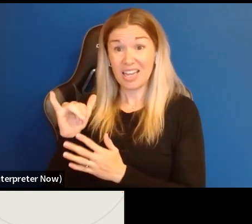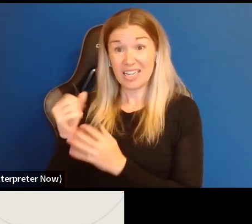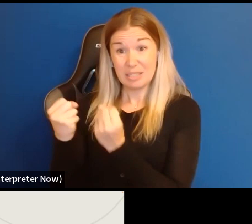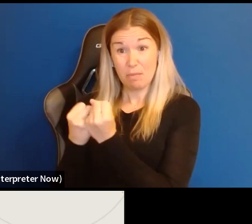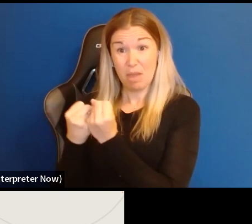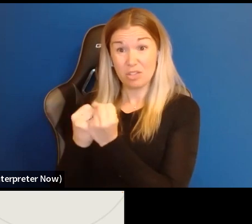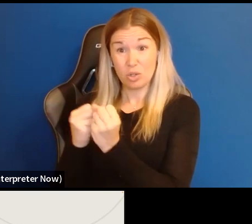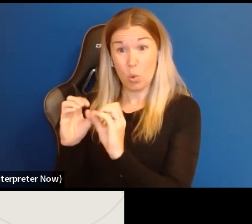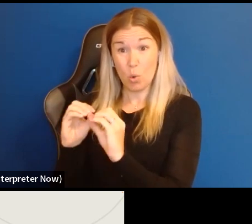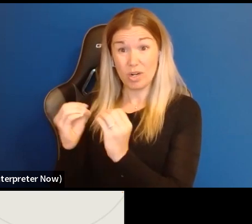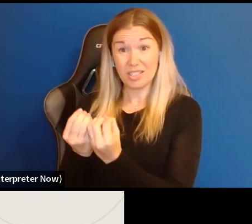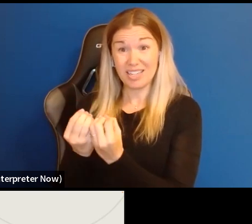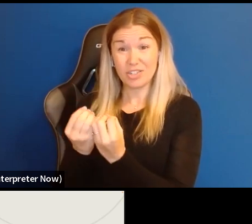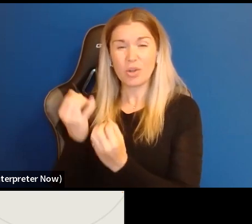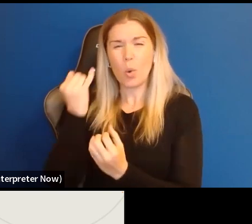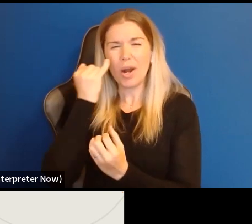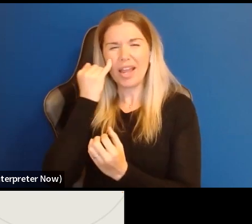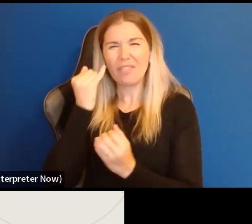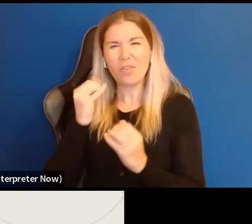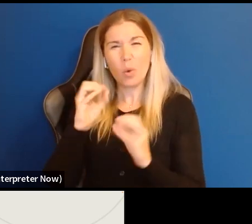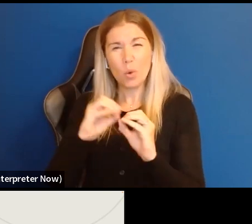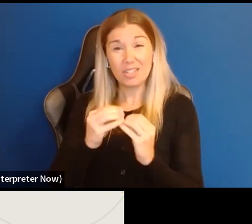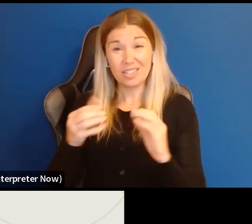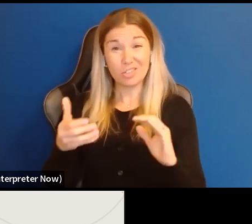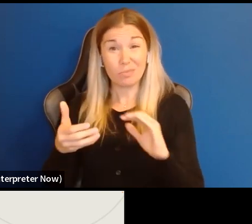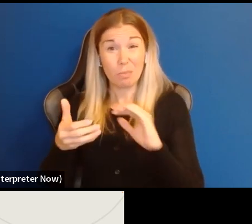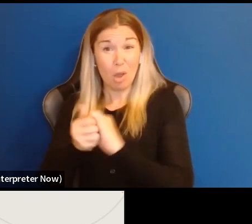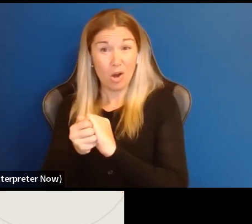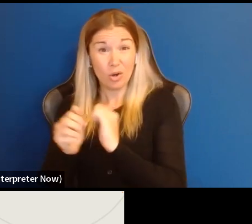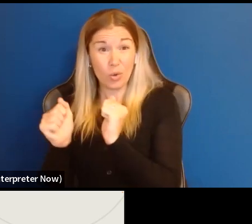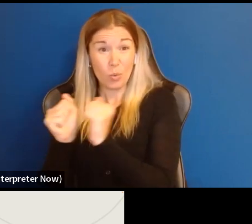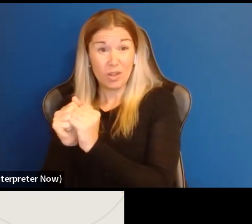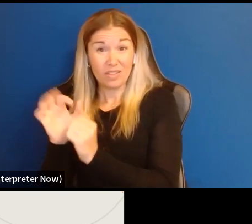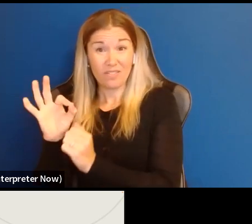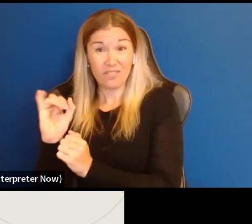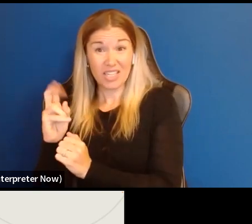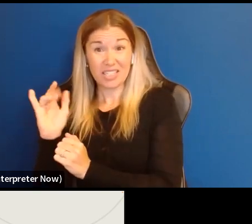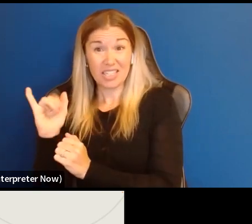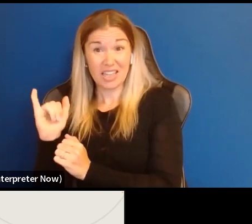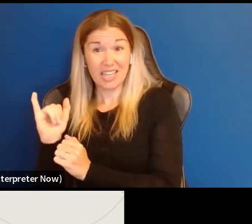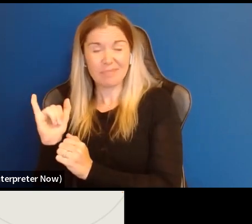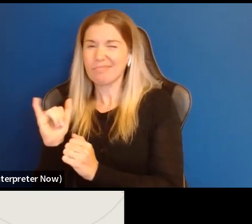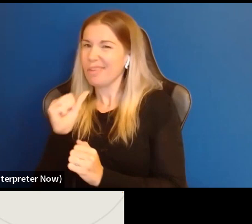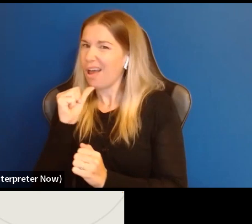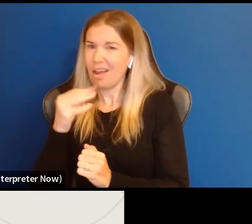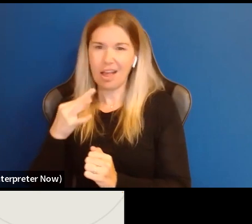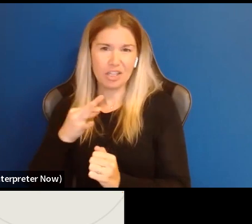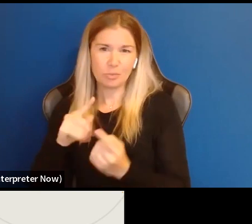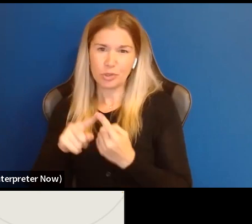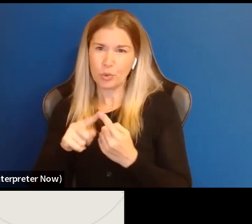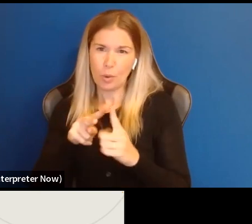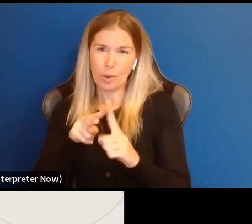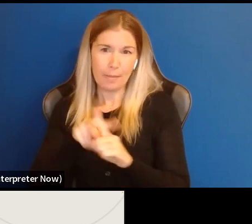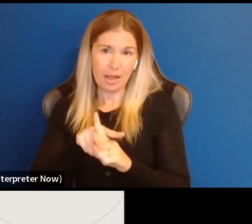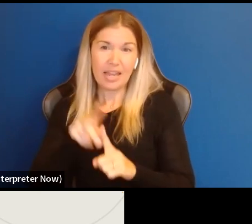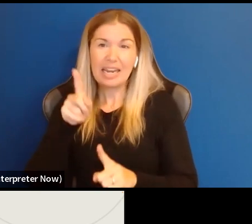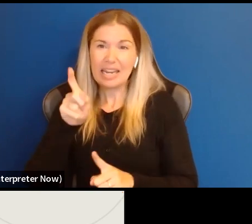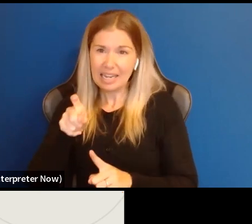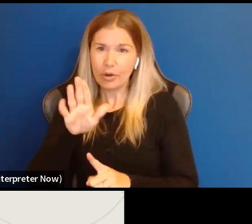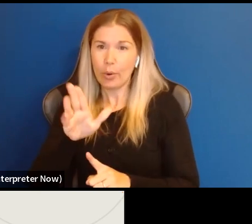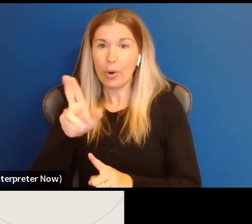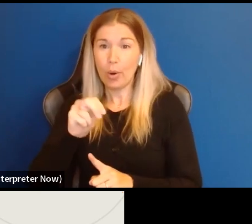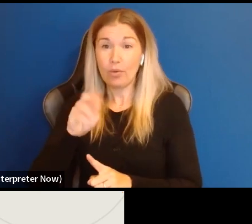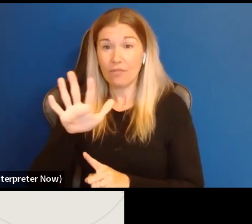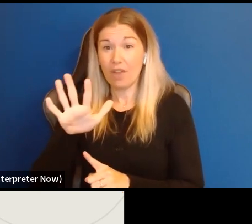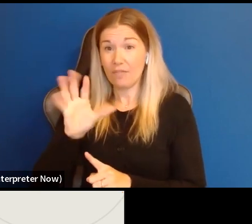organizations working in partnership are not eligible to apply to arts here. You do need your own 501c3